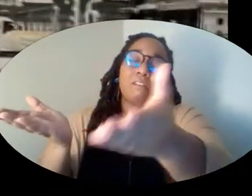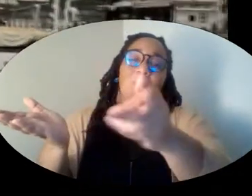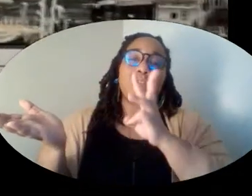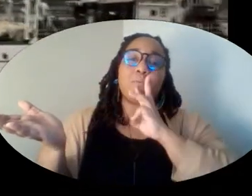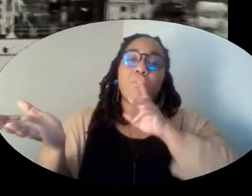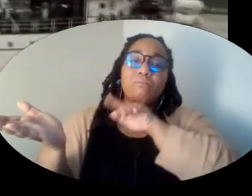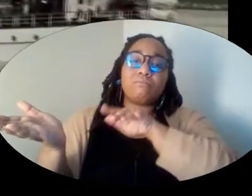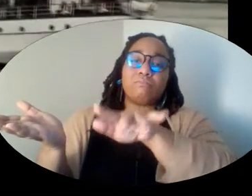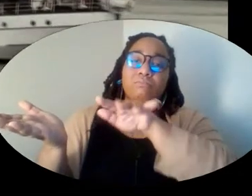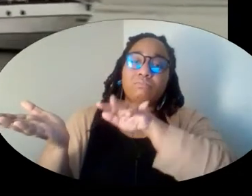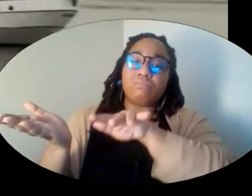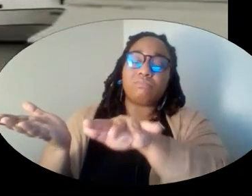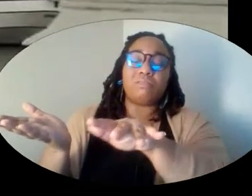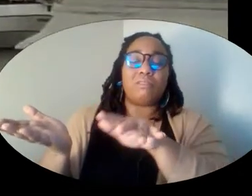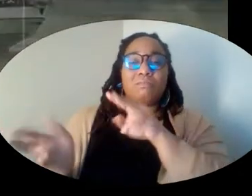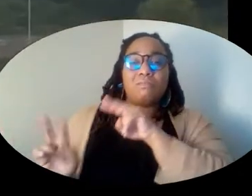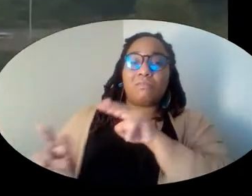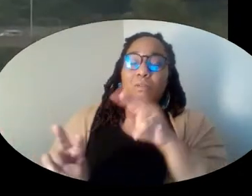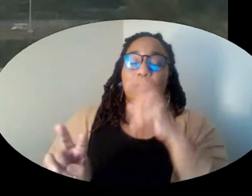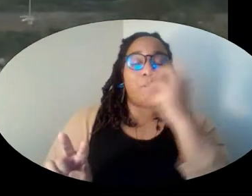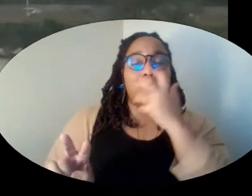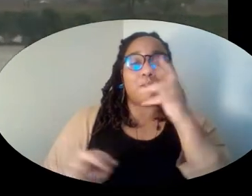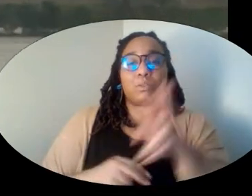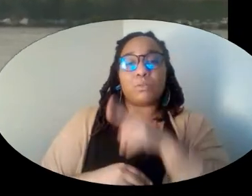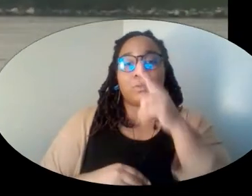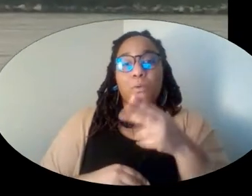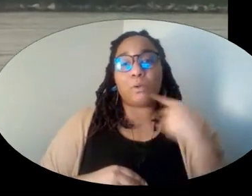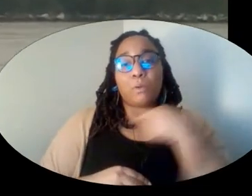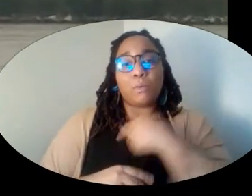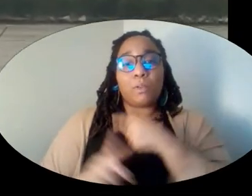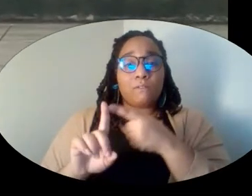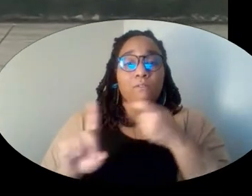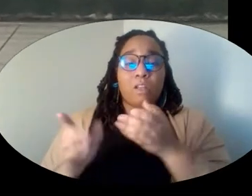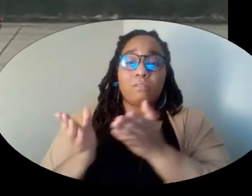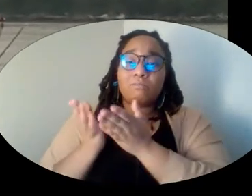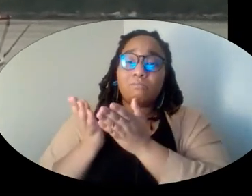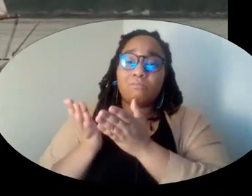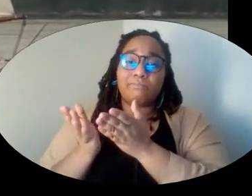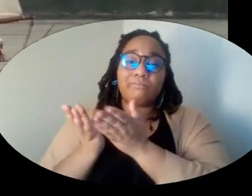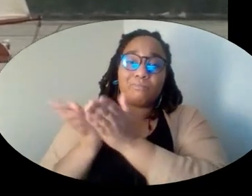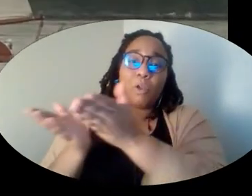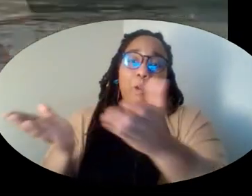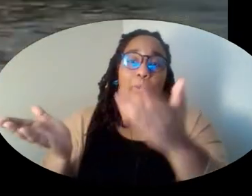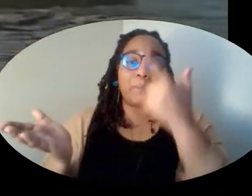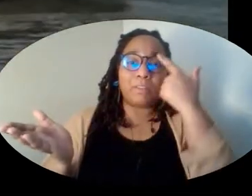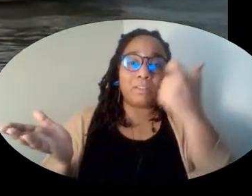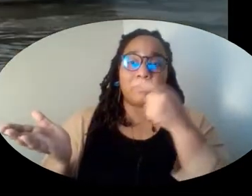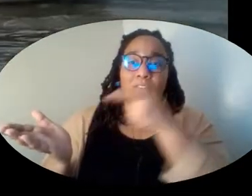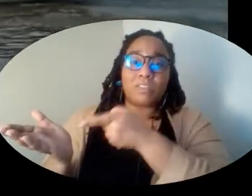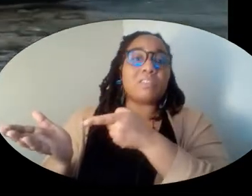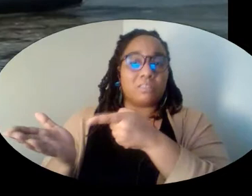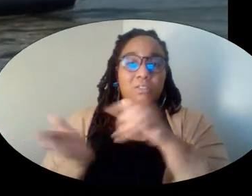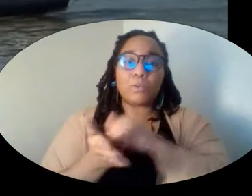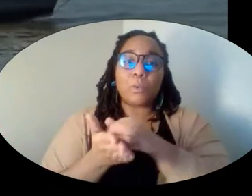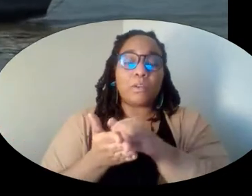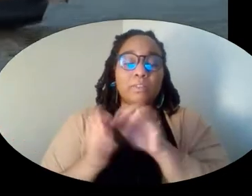out all of these things about us and our history. The fact that we come from our harbor, the fact that New York exists because of the harbor, and the fact that New